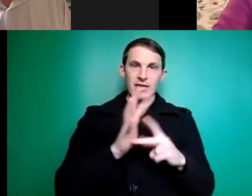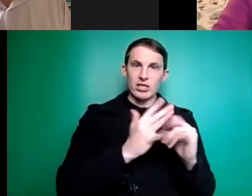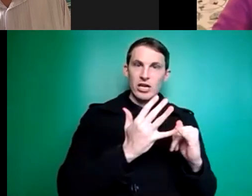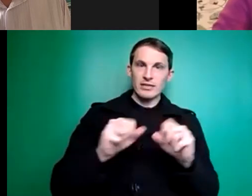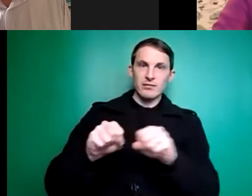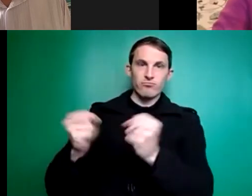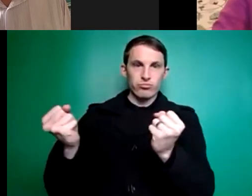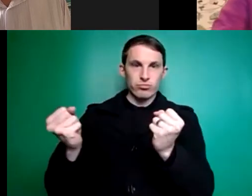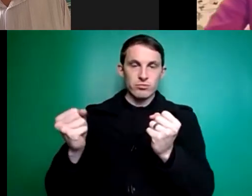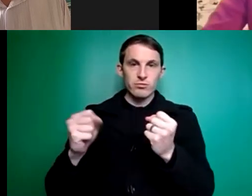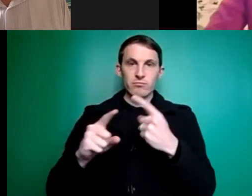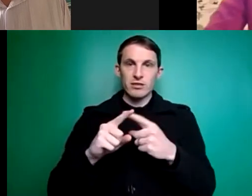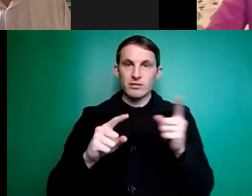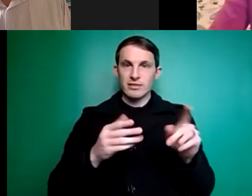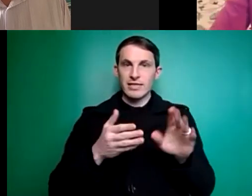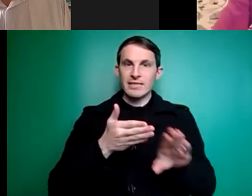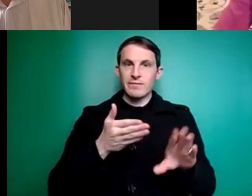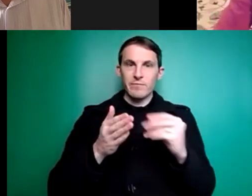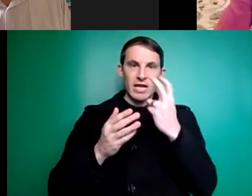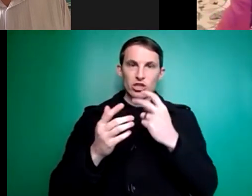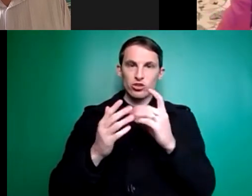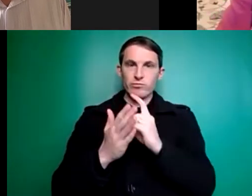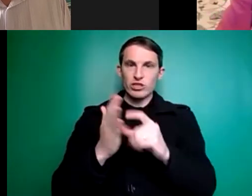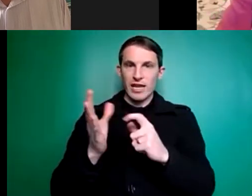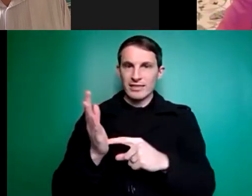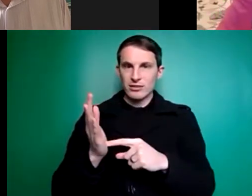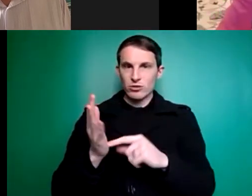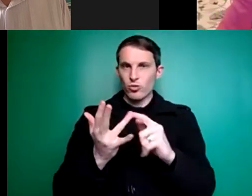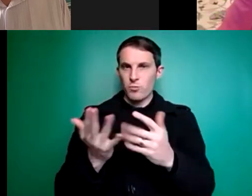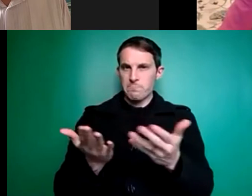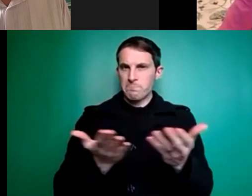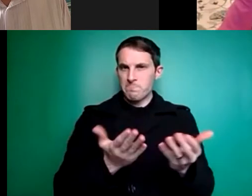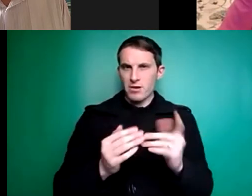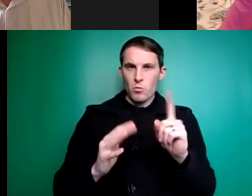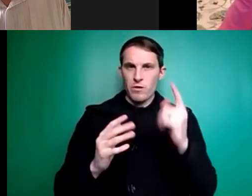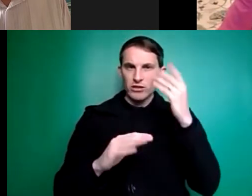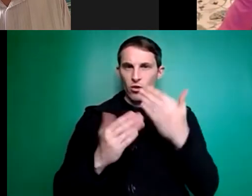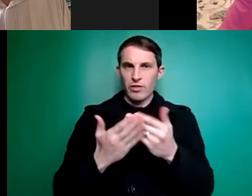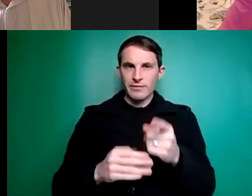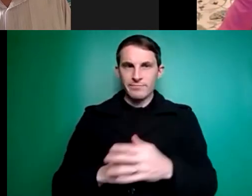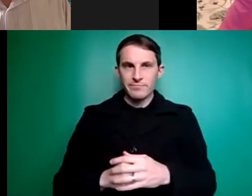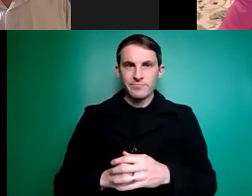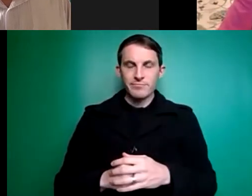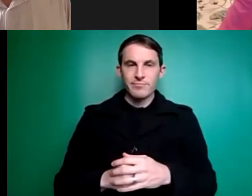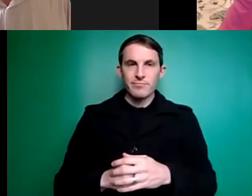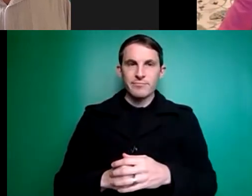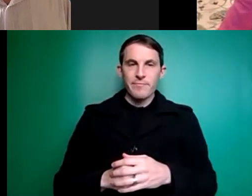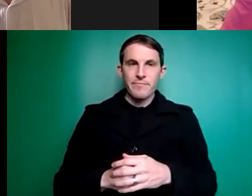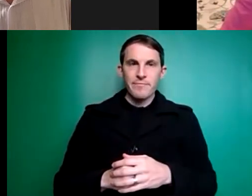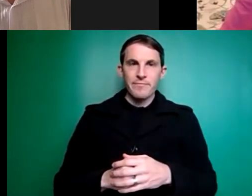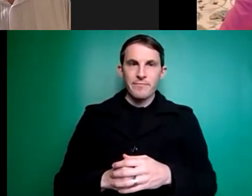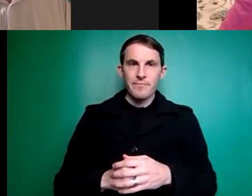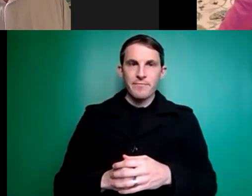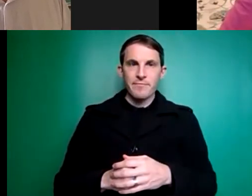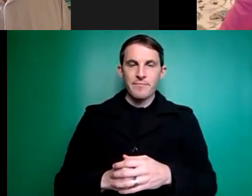from the Age Discrimination Act um so yeah any reflections that is right um I